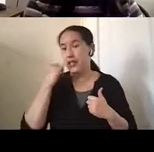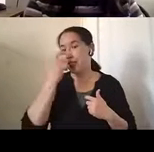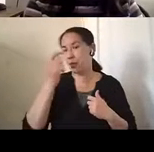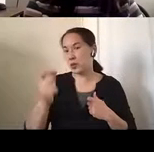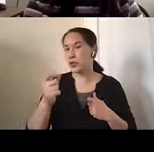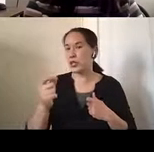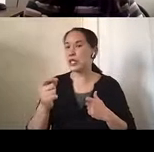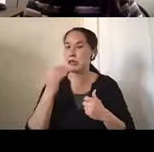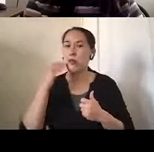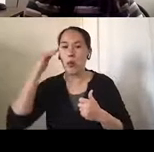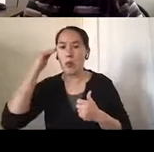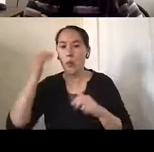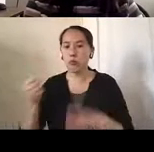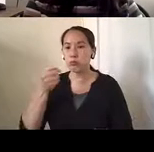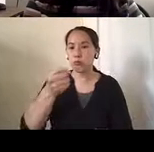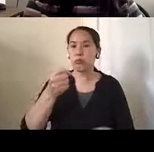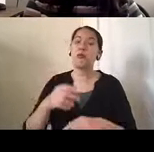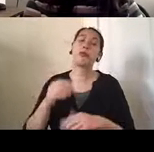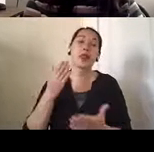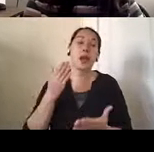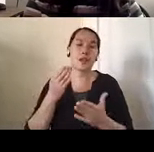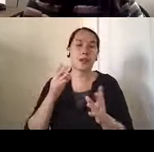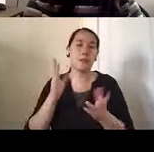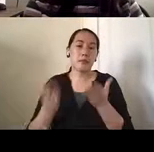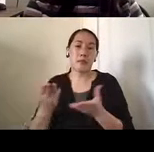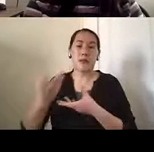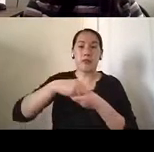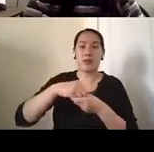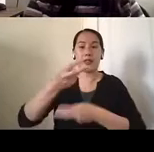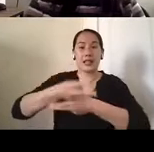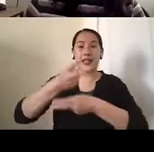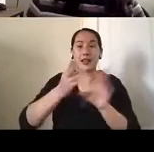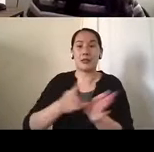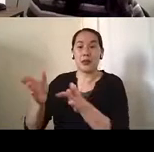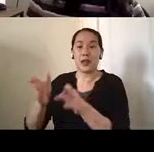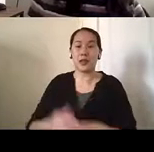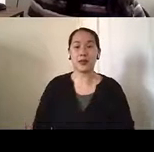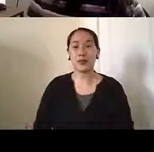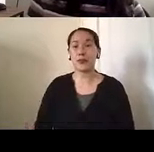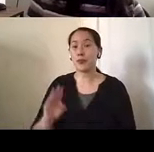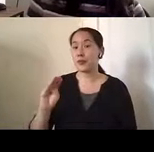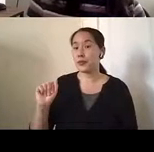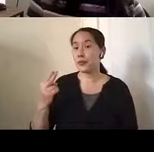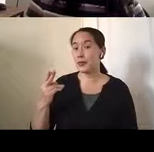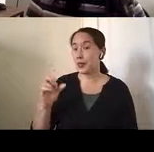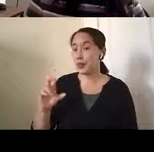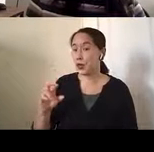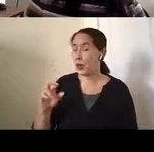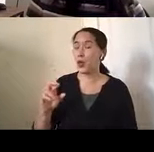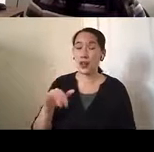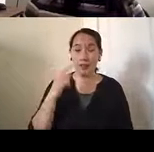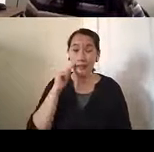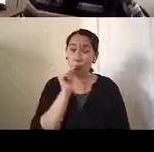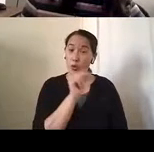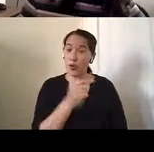or part of their, um, kind of care planning. So, Manor, for our caregiver, were there any financial issues around